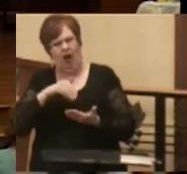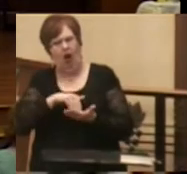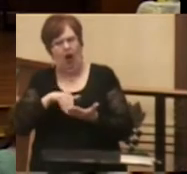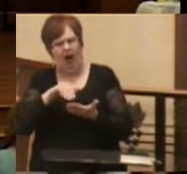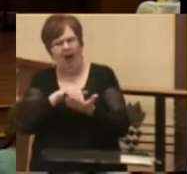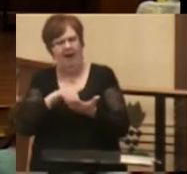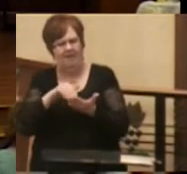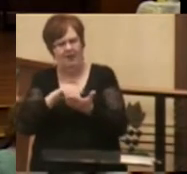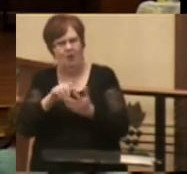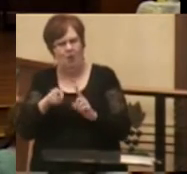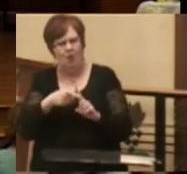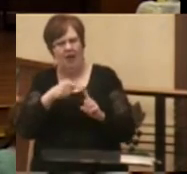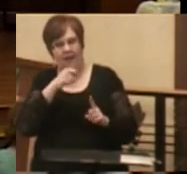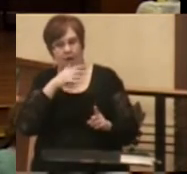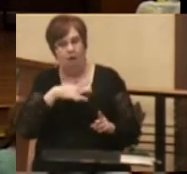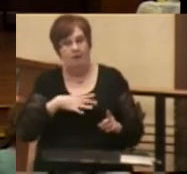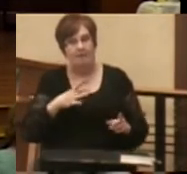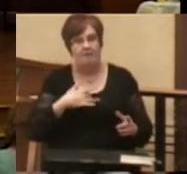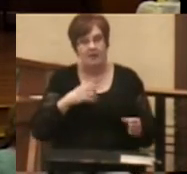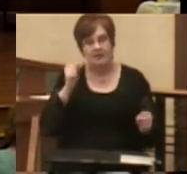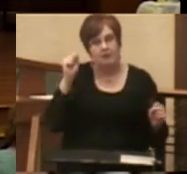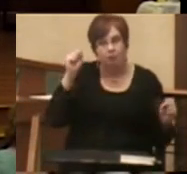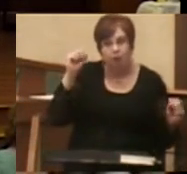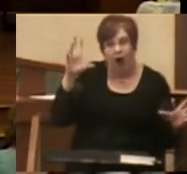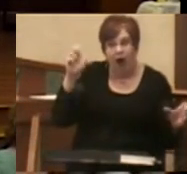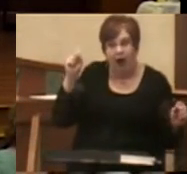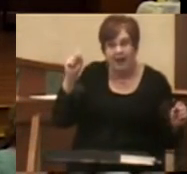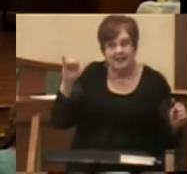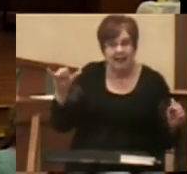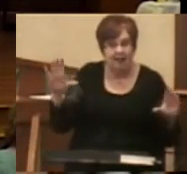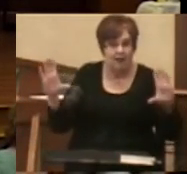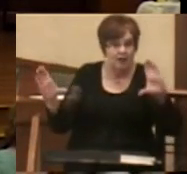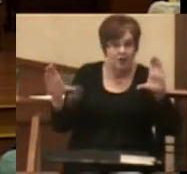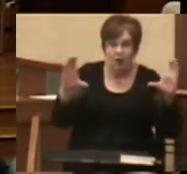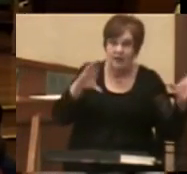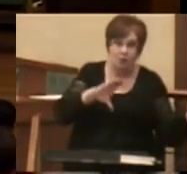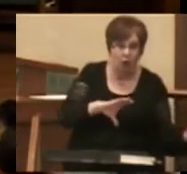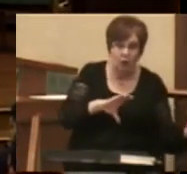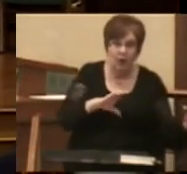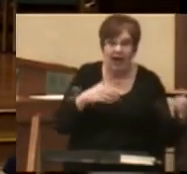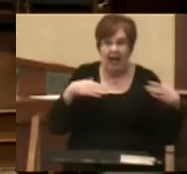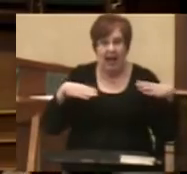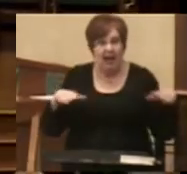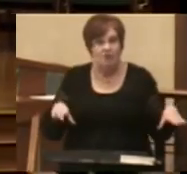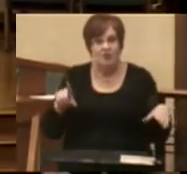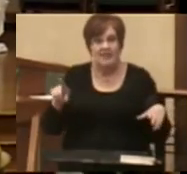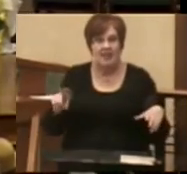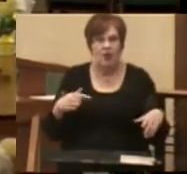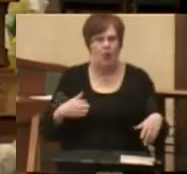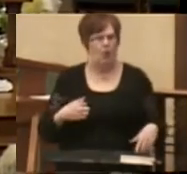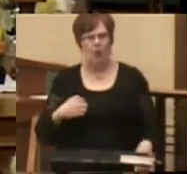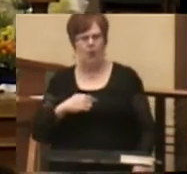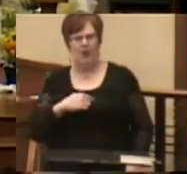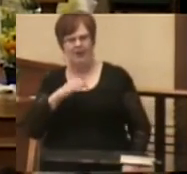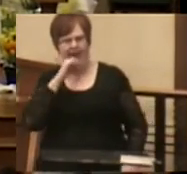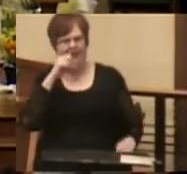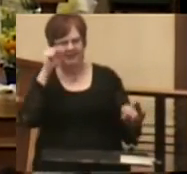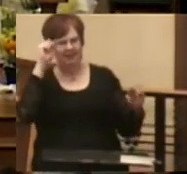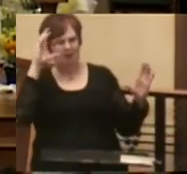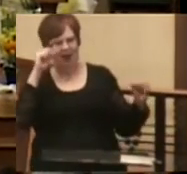when the women are surprised that the stone is rolled away and angels at the tomb, we're not surprised.